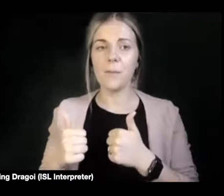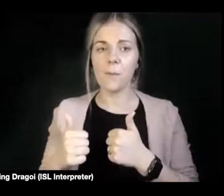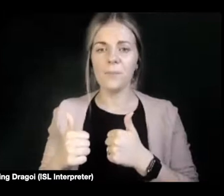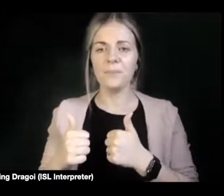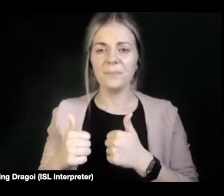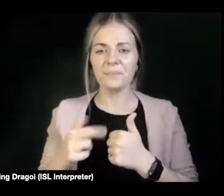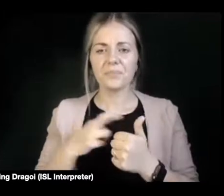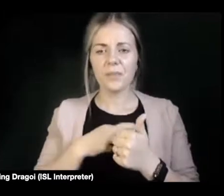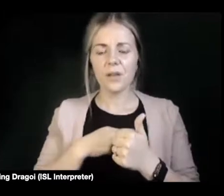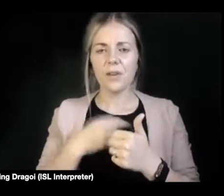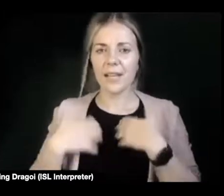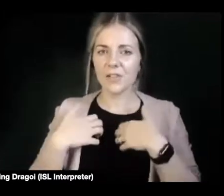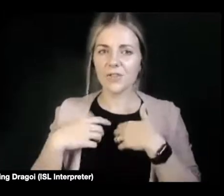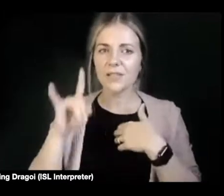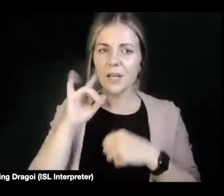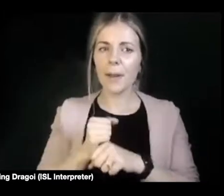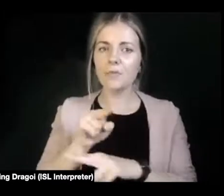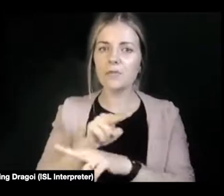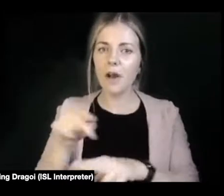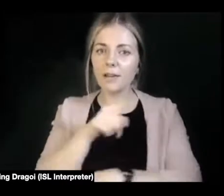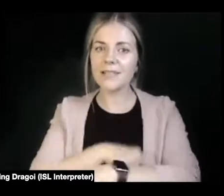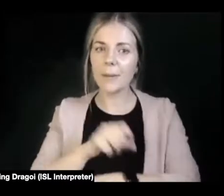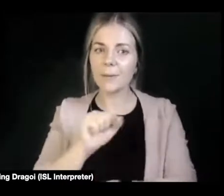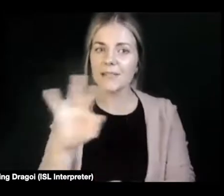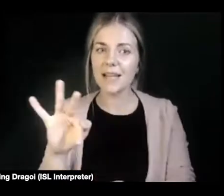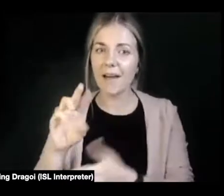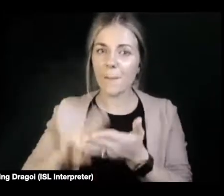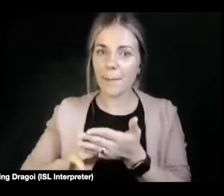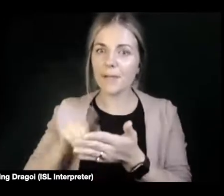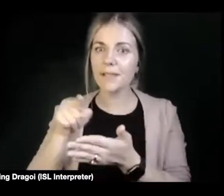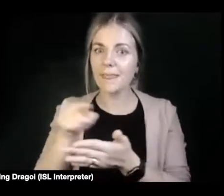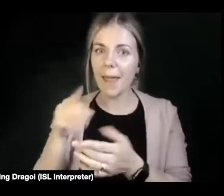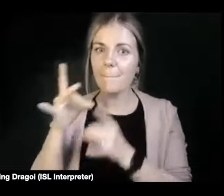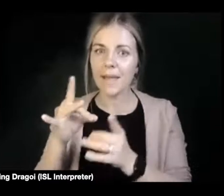staff members making the echo to listen.